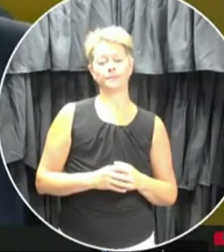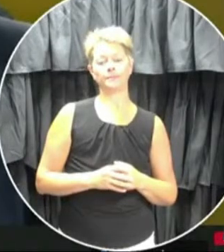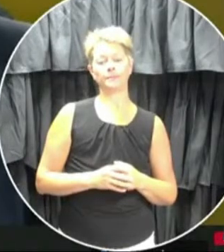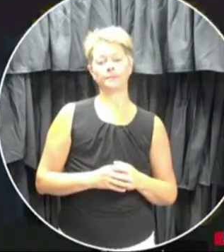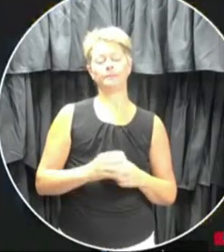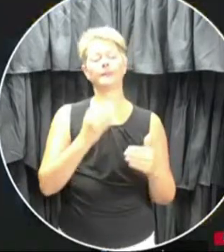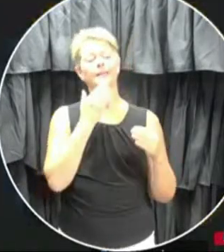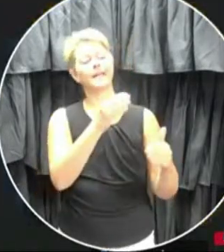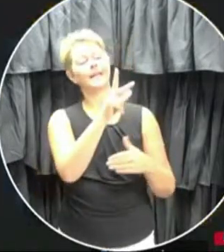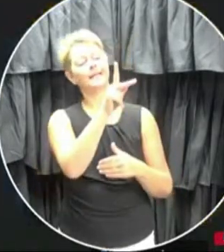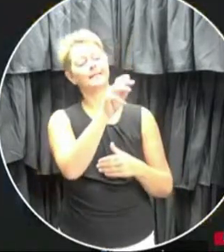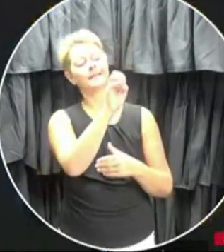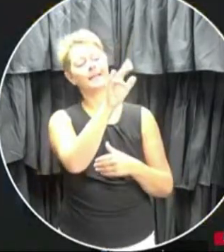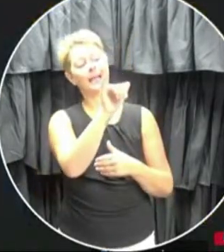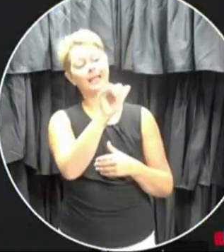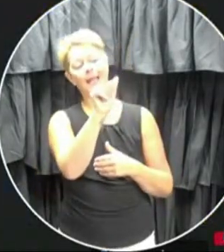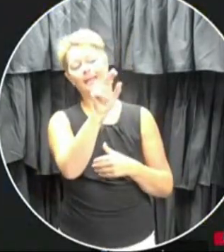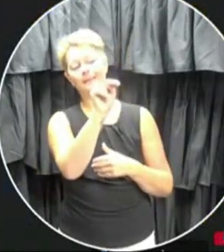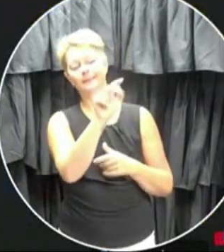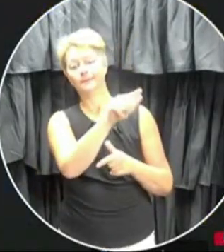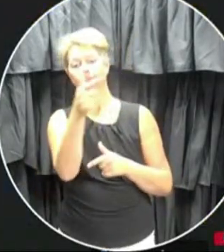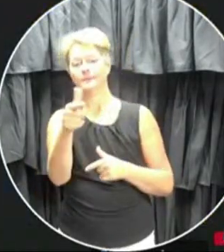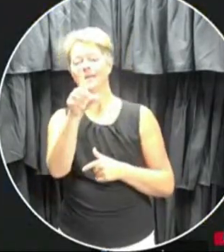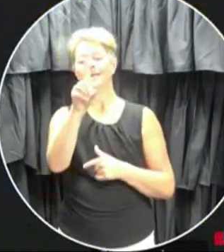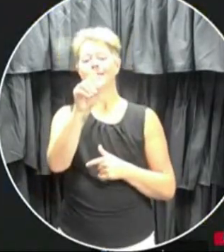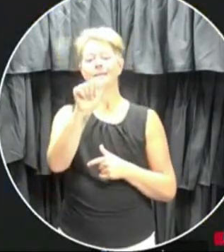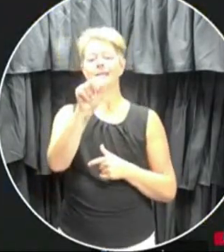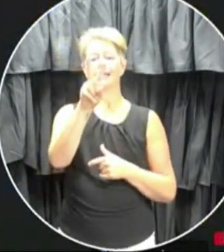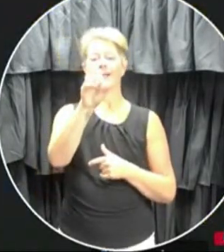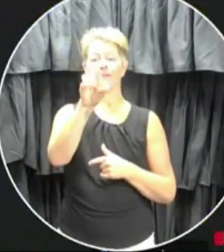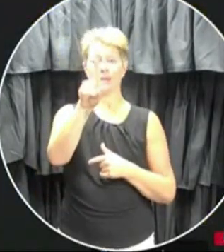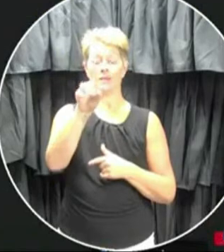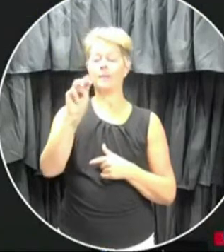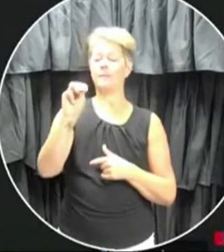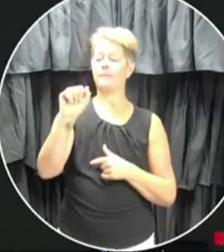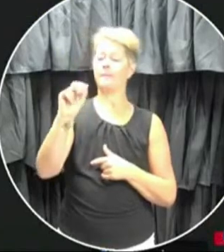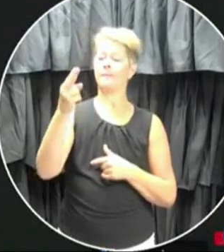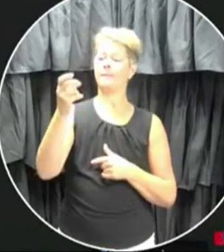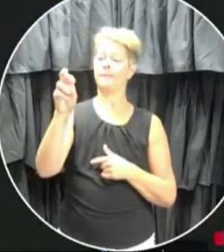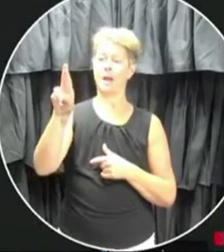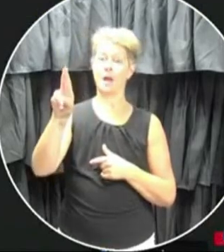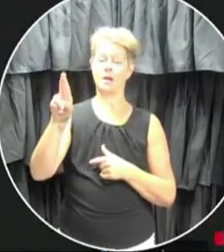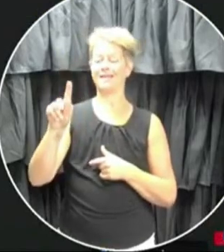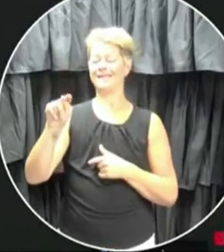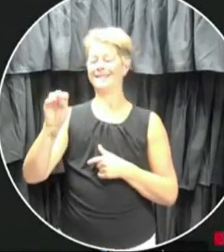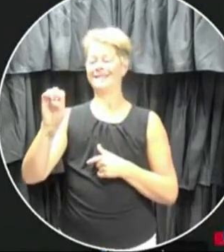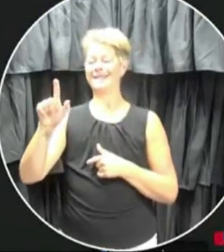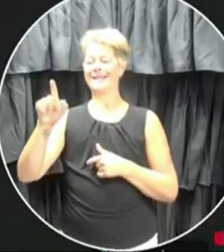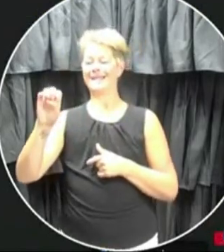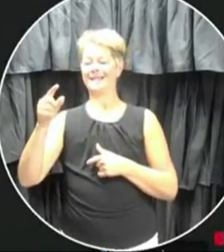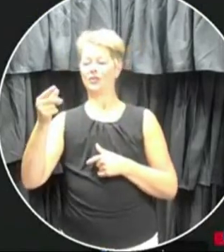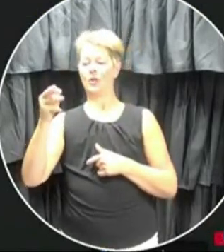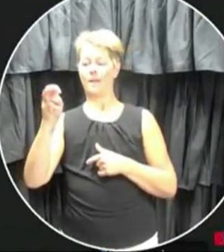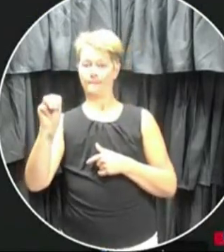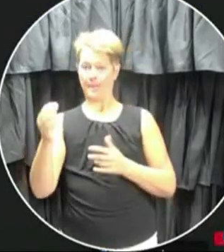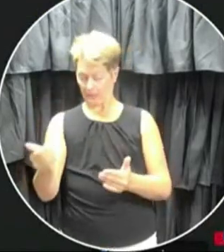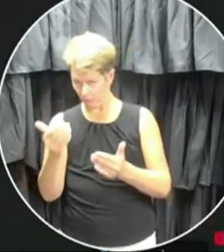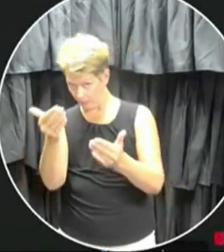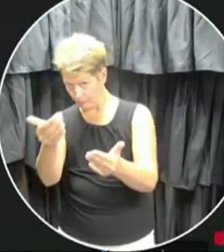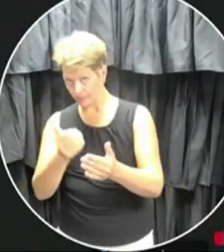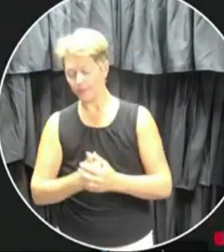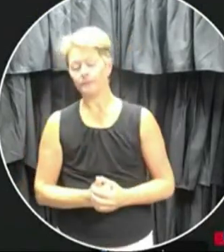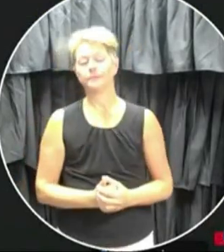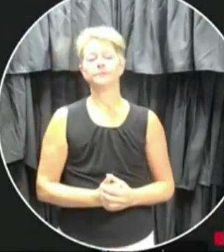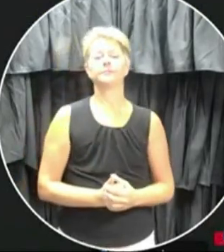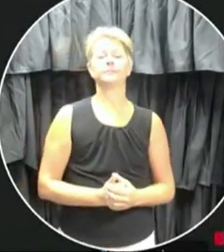Thanks, Gillian. We'll go next to David Murr with the telegram. David, your microphone is unmuted, and you can engage as